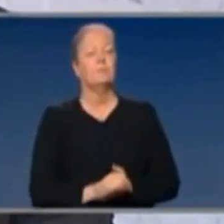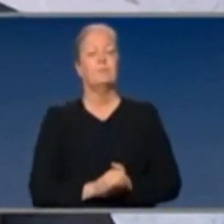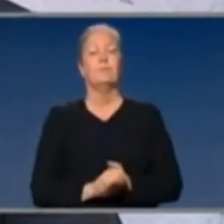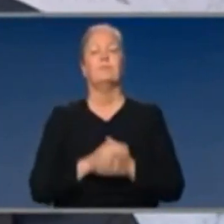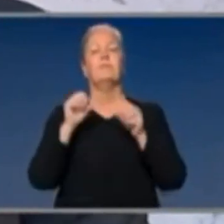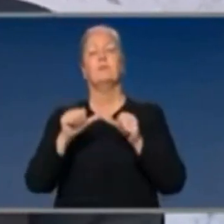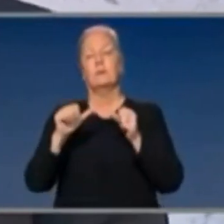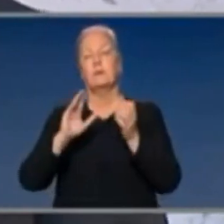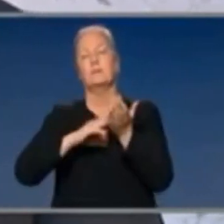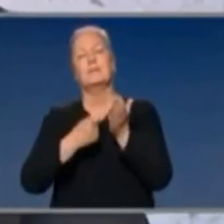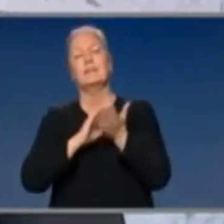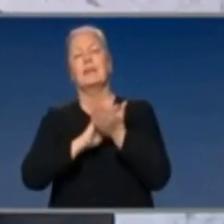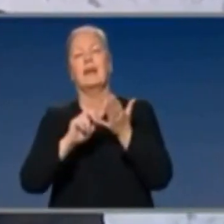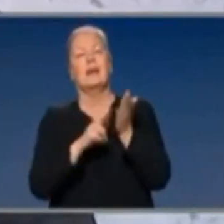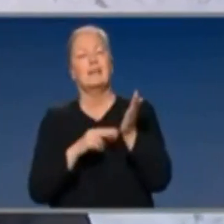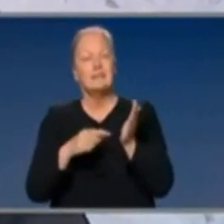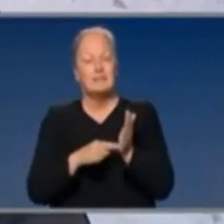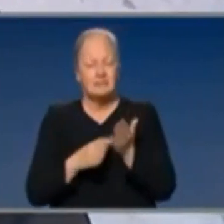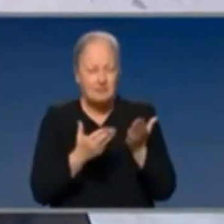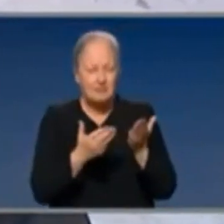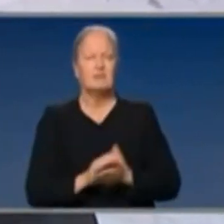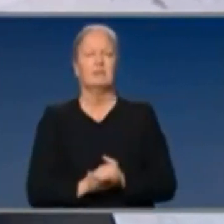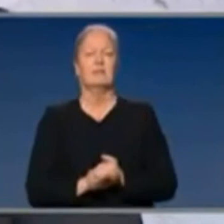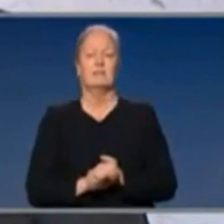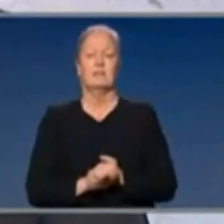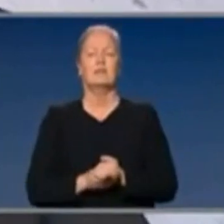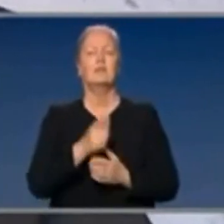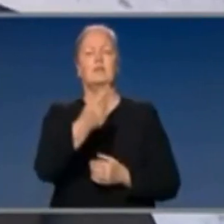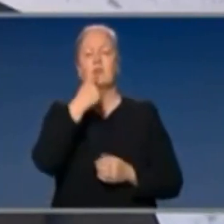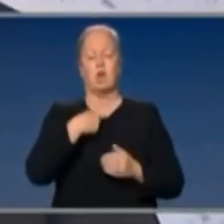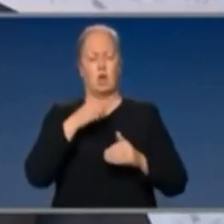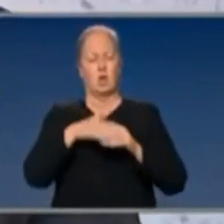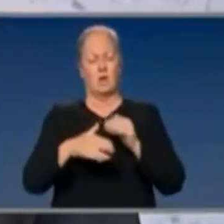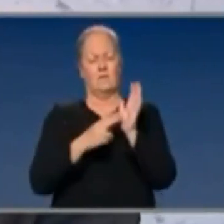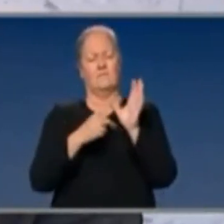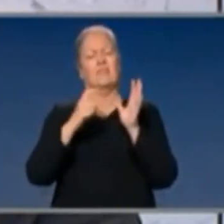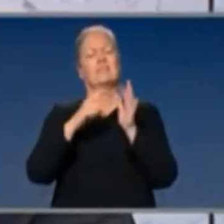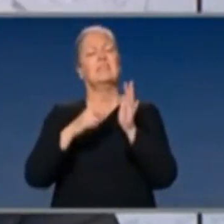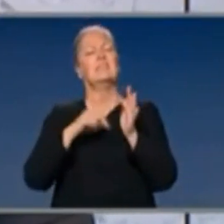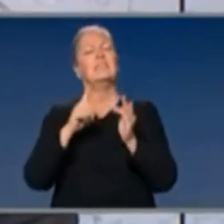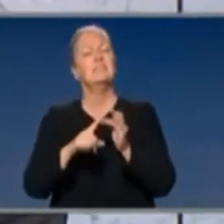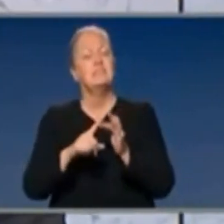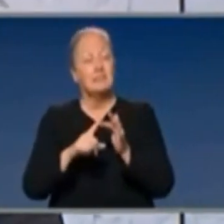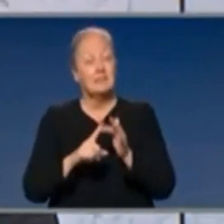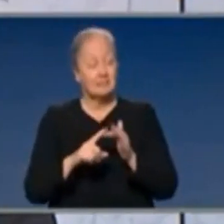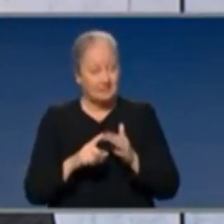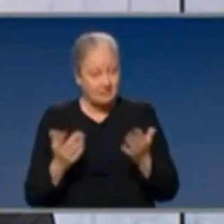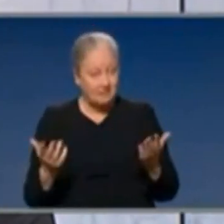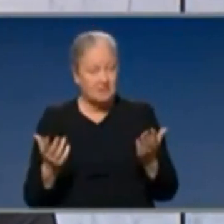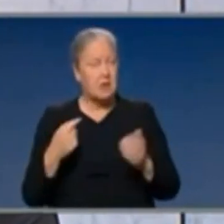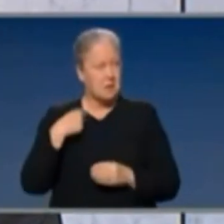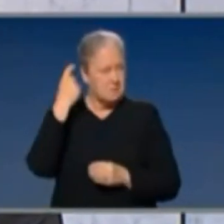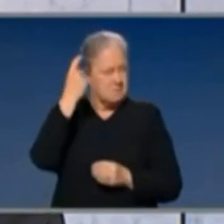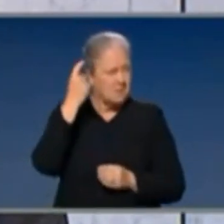Just to Minister Hunt, we've seen some religious leaders express apprehension at the prospect of a vaccine. Given it won't be mandatory, would this be